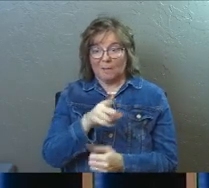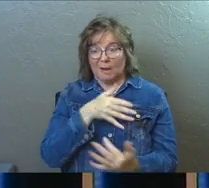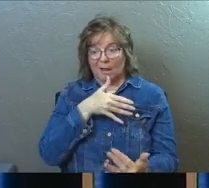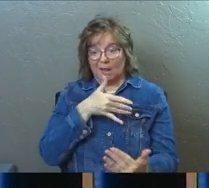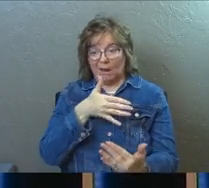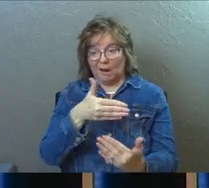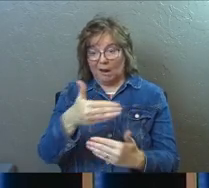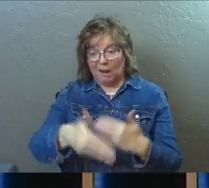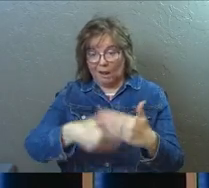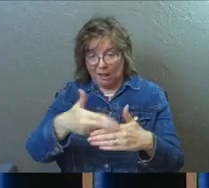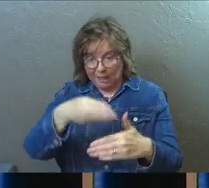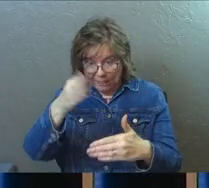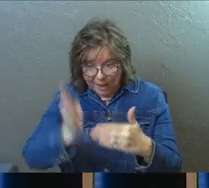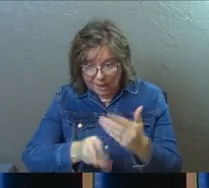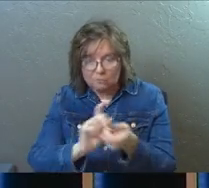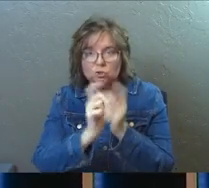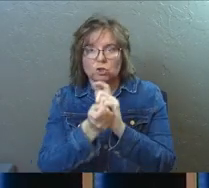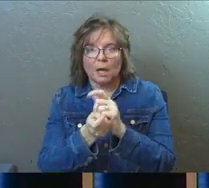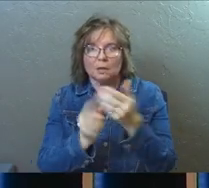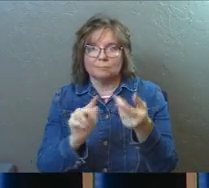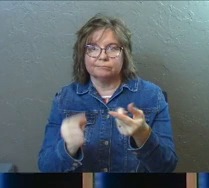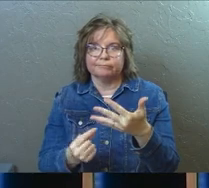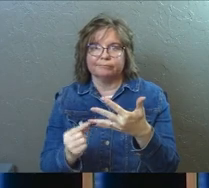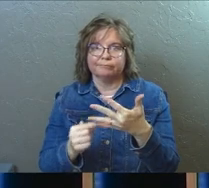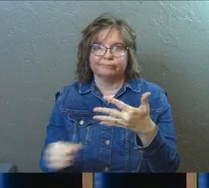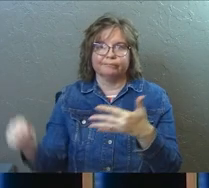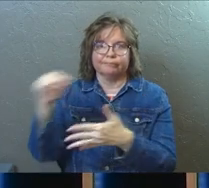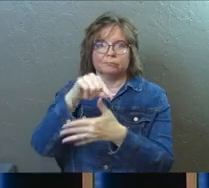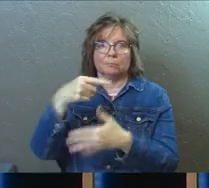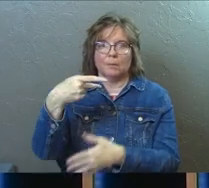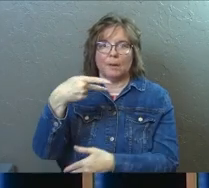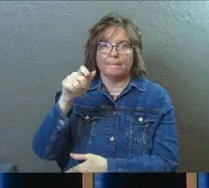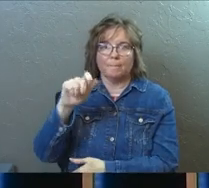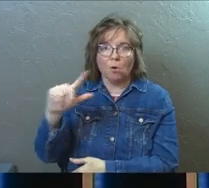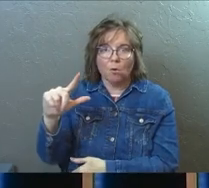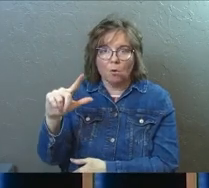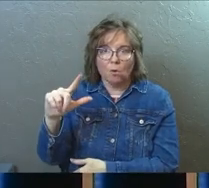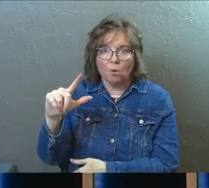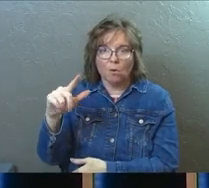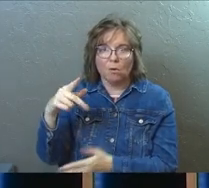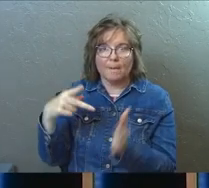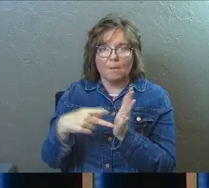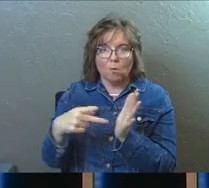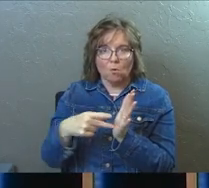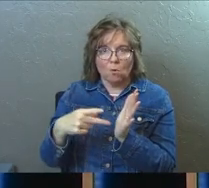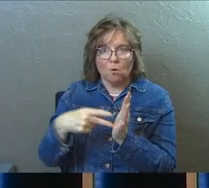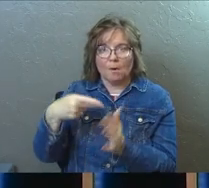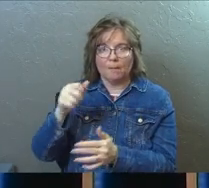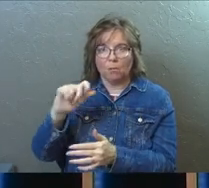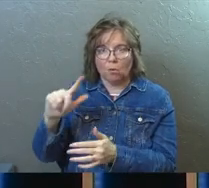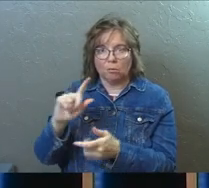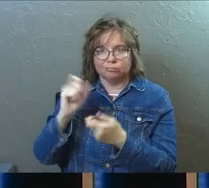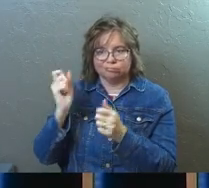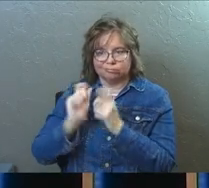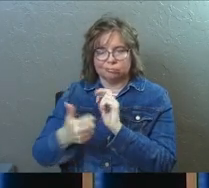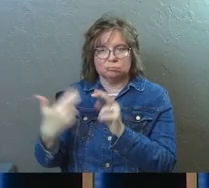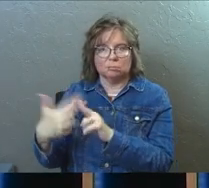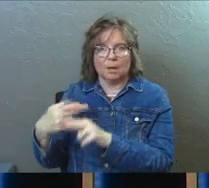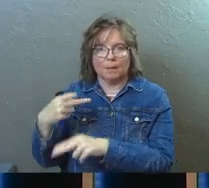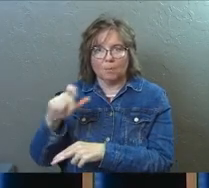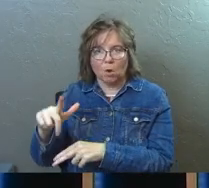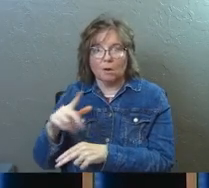this passage, it's going to be Paul and Barnabas, and that matters, it's just the order of the ministry,